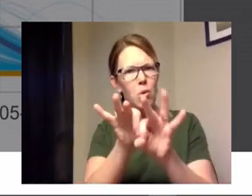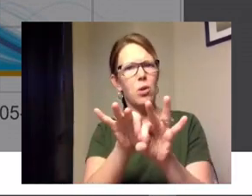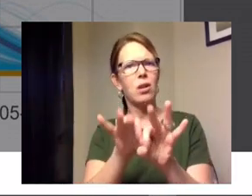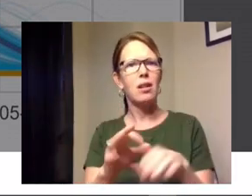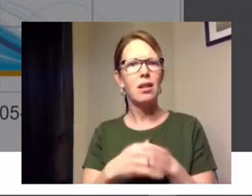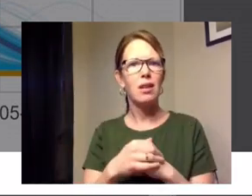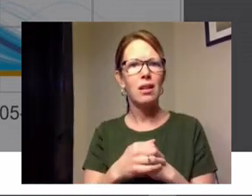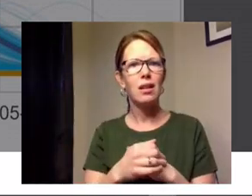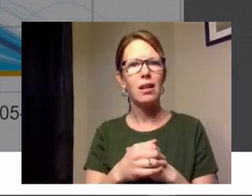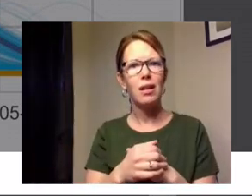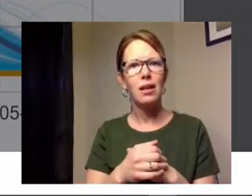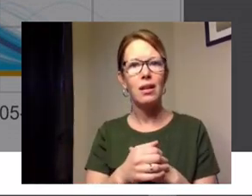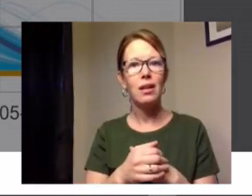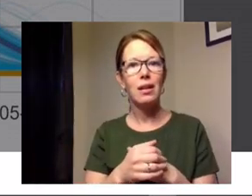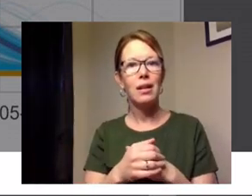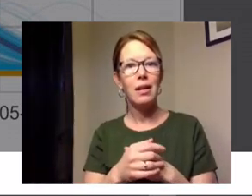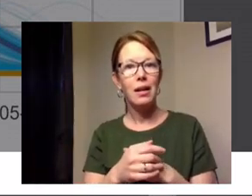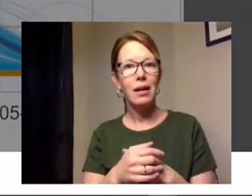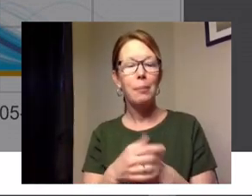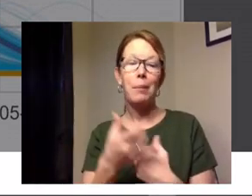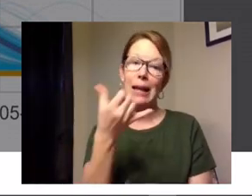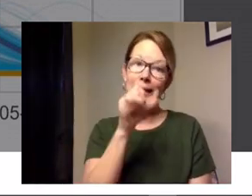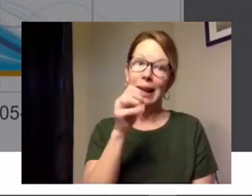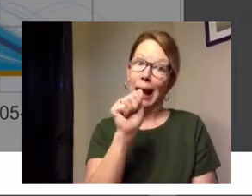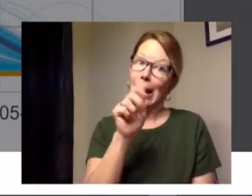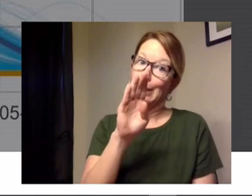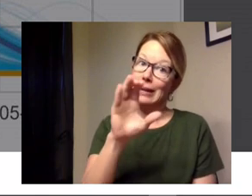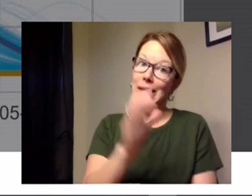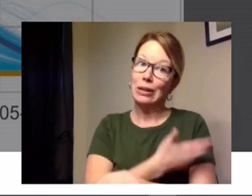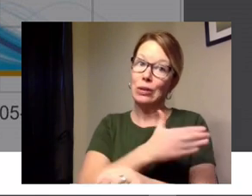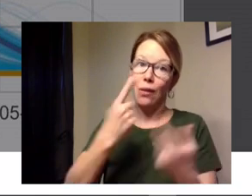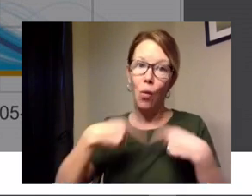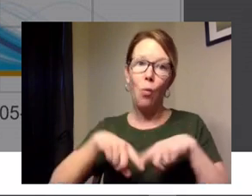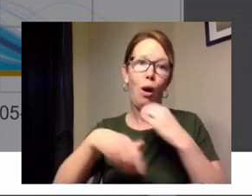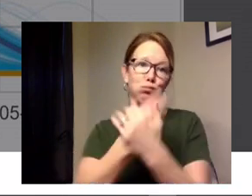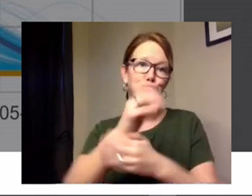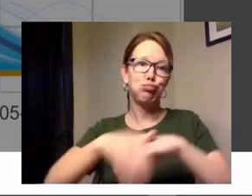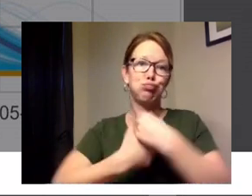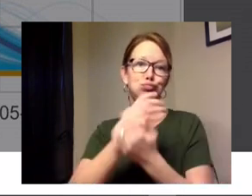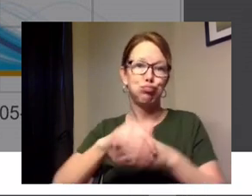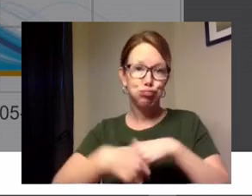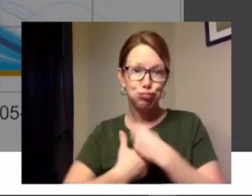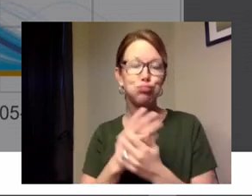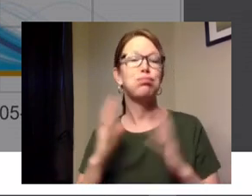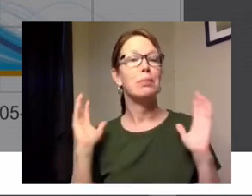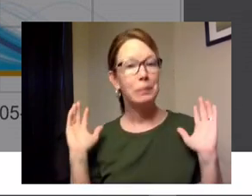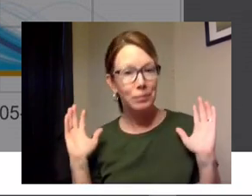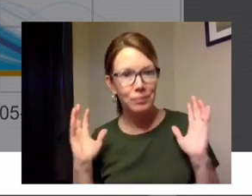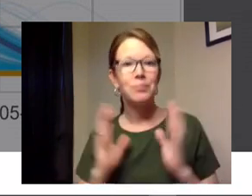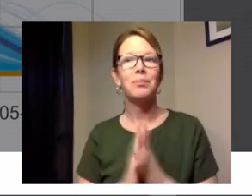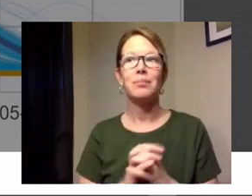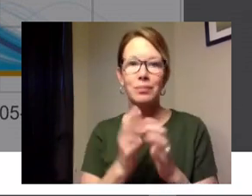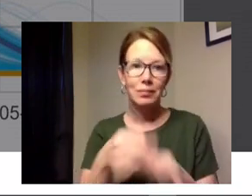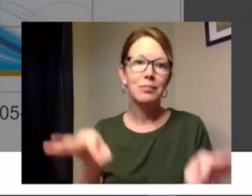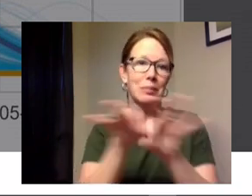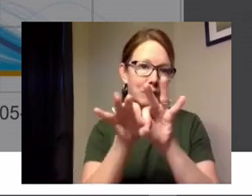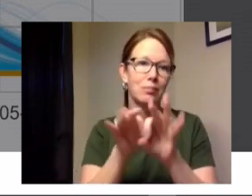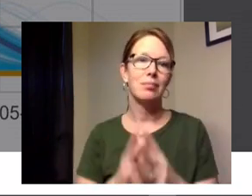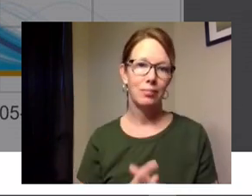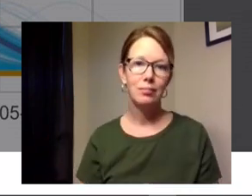heard me already talk about my silly abc song um i'm not sure what you did or did not hear but